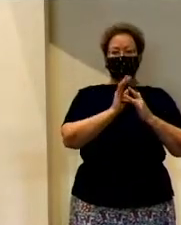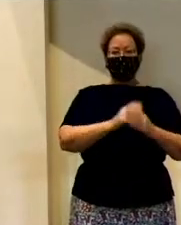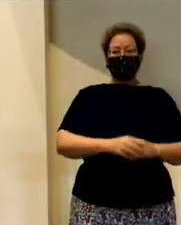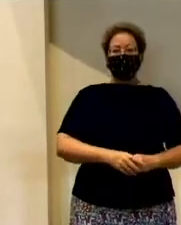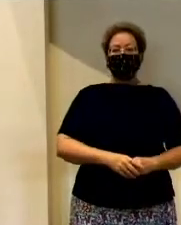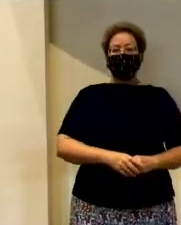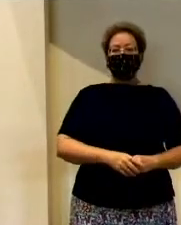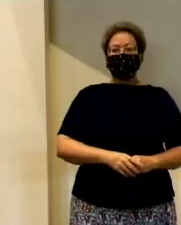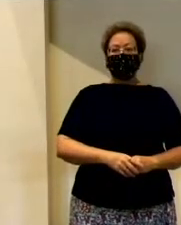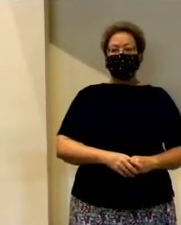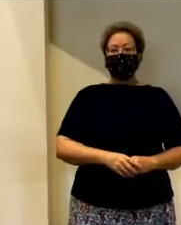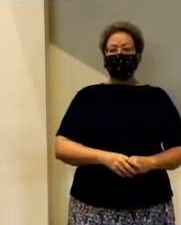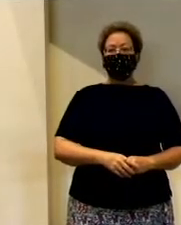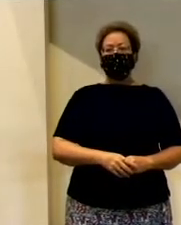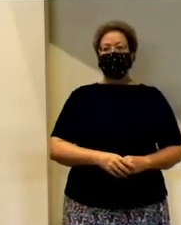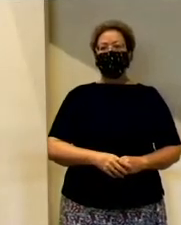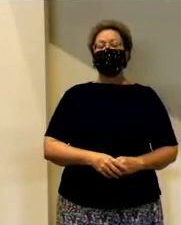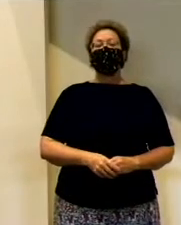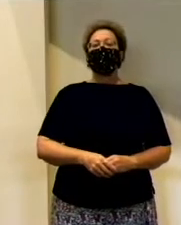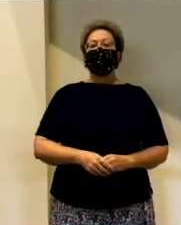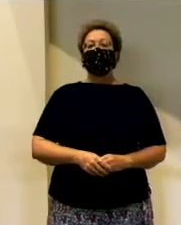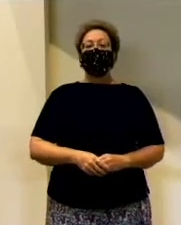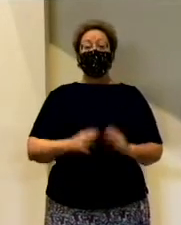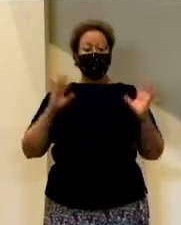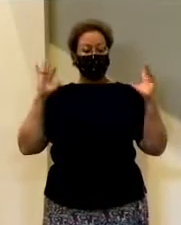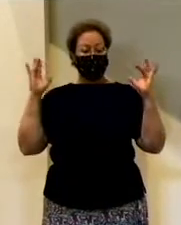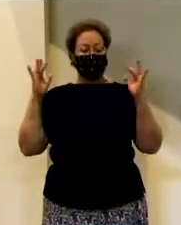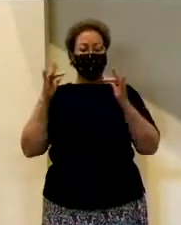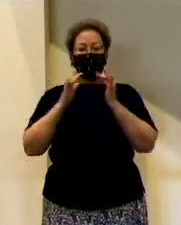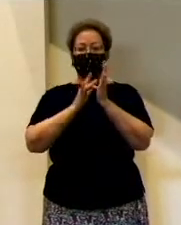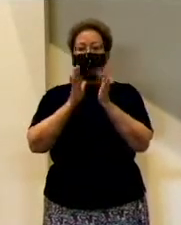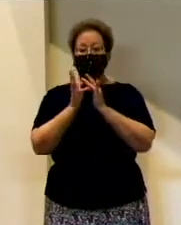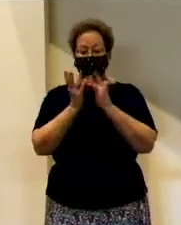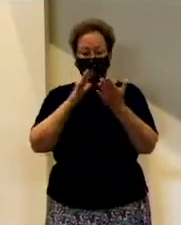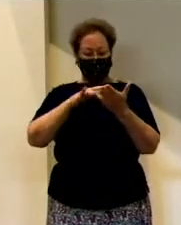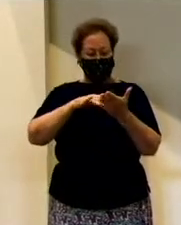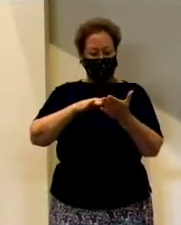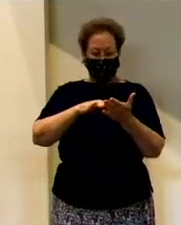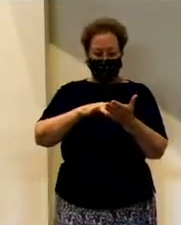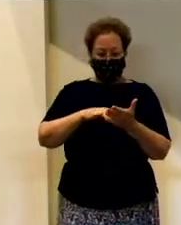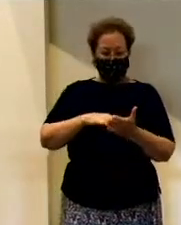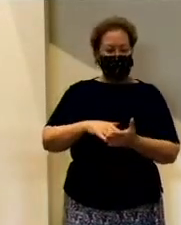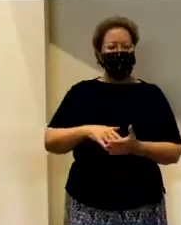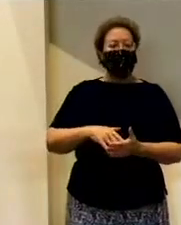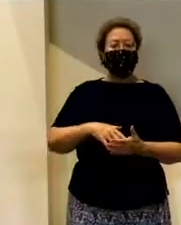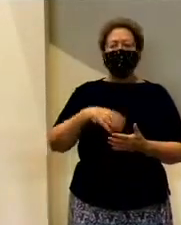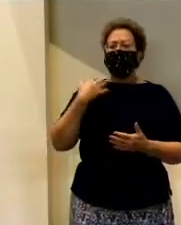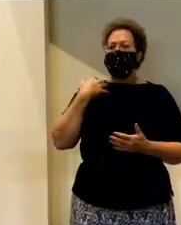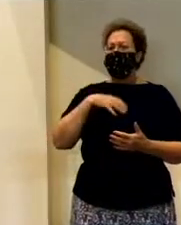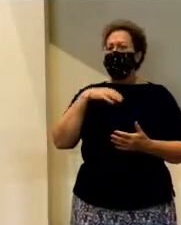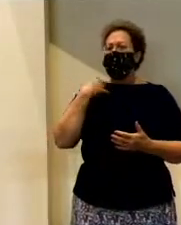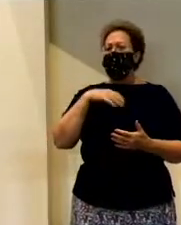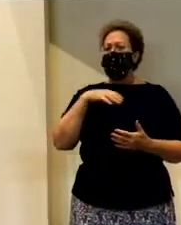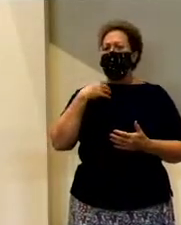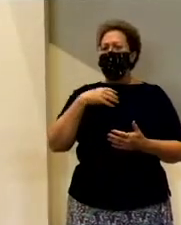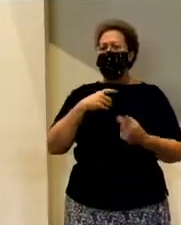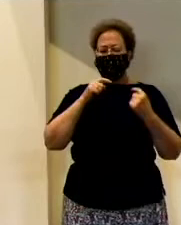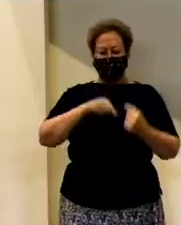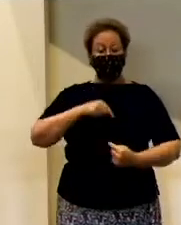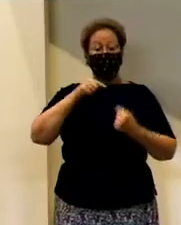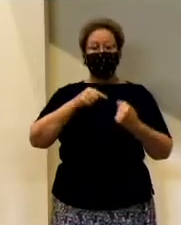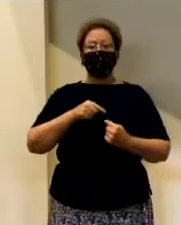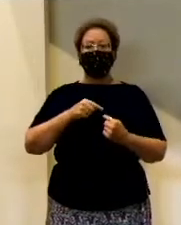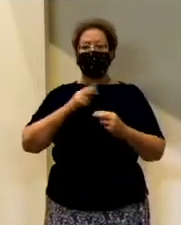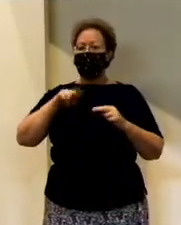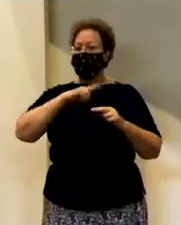we would gather for the Bible study in the evening, it was amazing how these individuals who struggled so